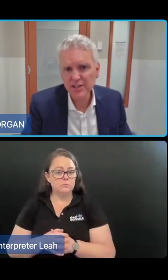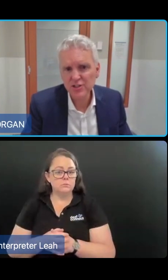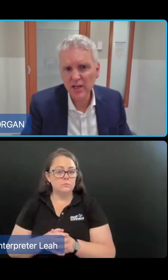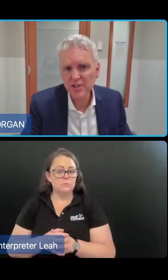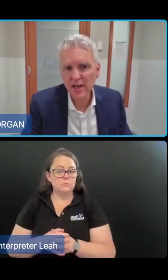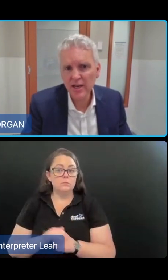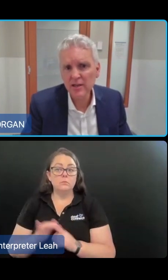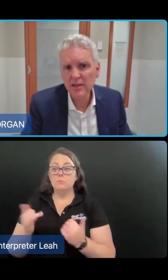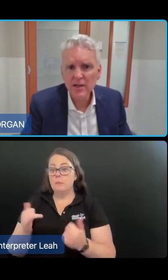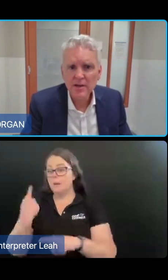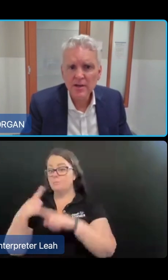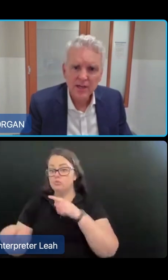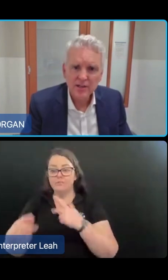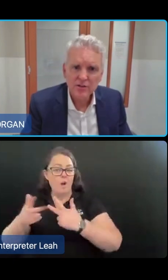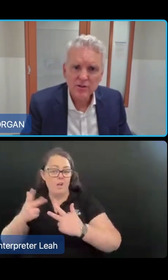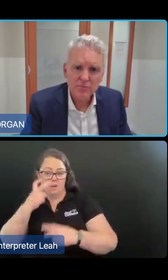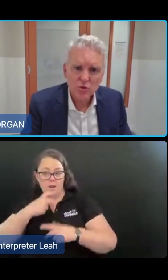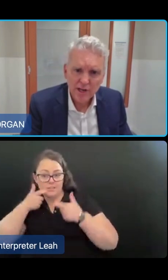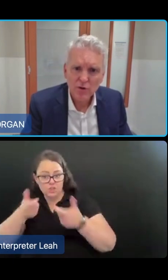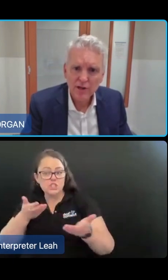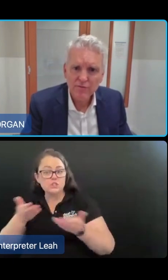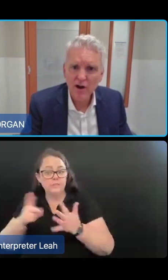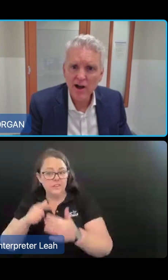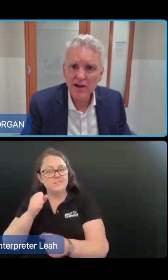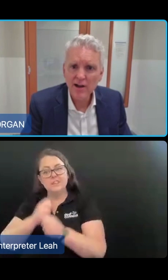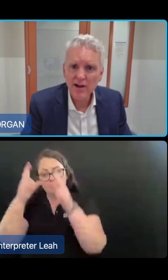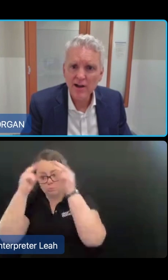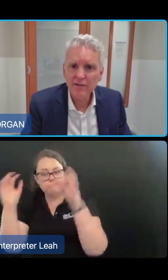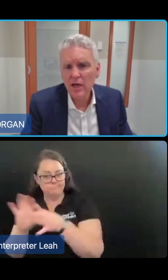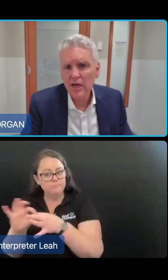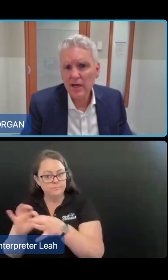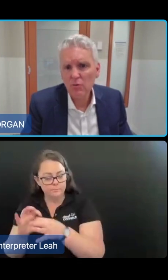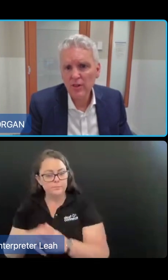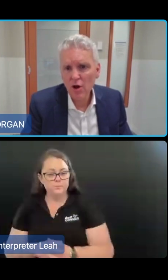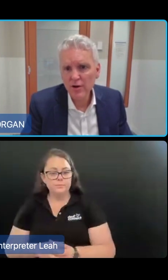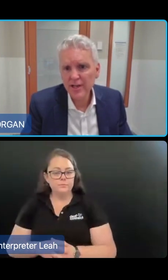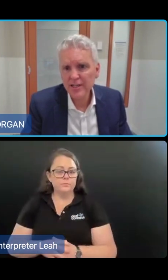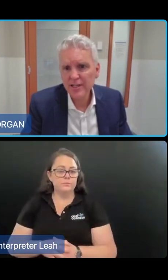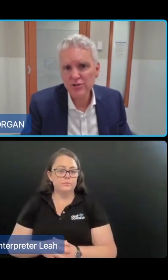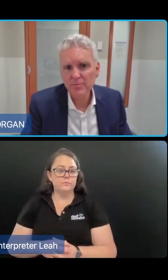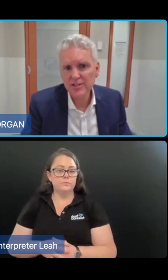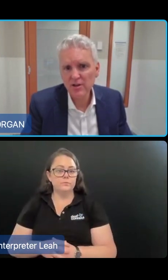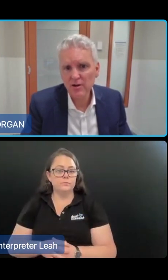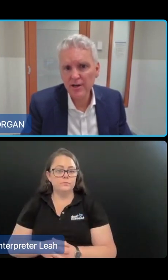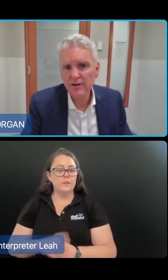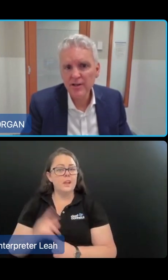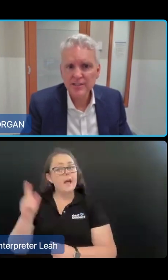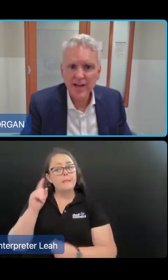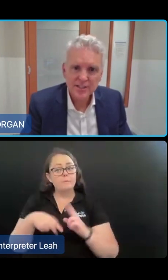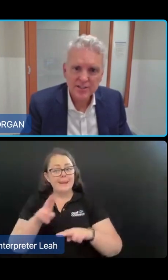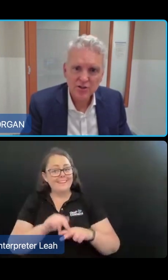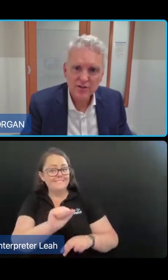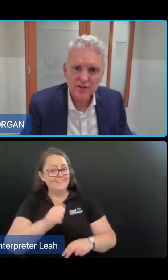such as residential aged care. In 2025, people with low needs would also be assigned